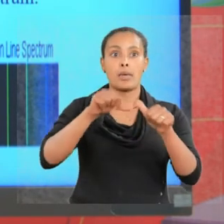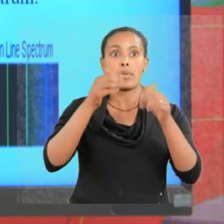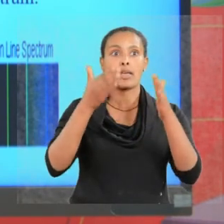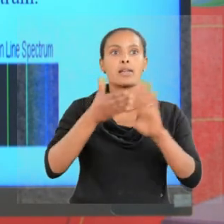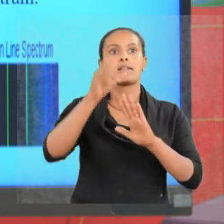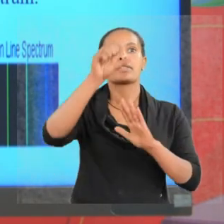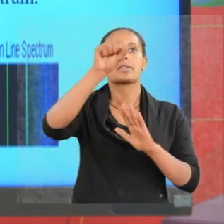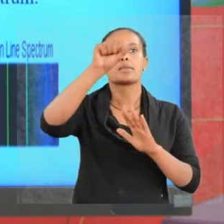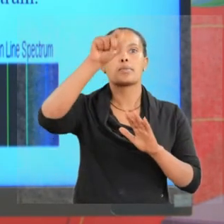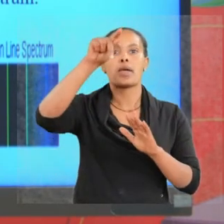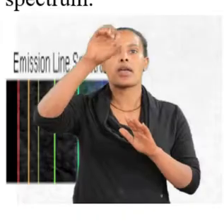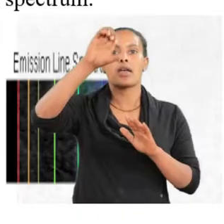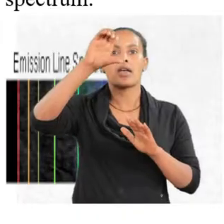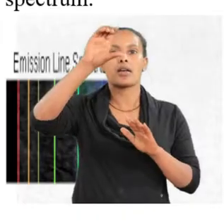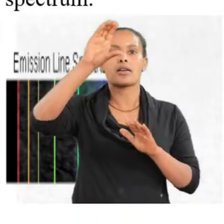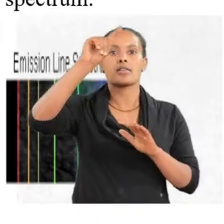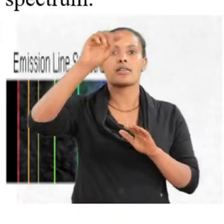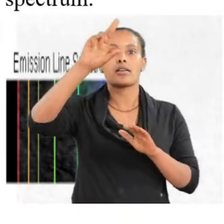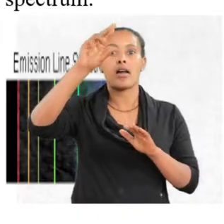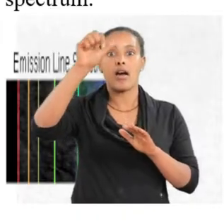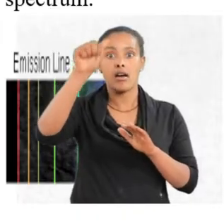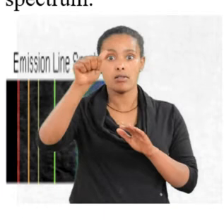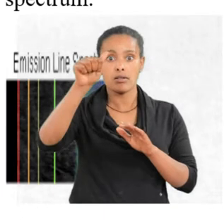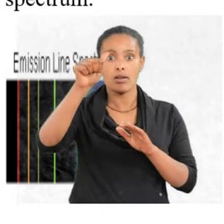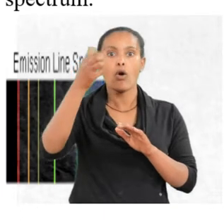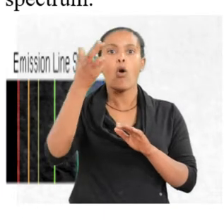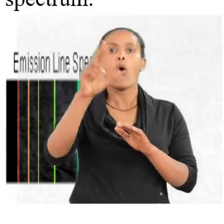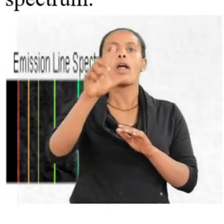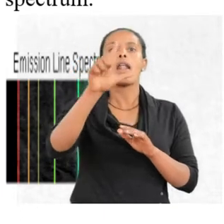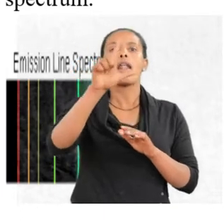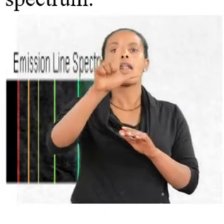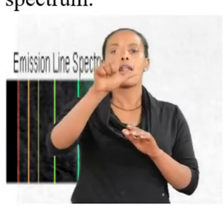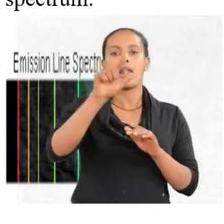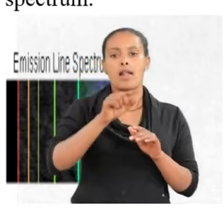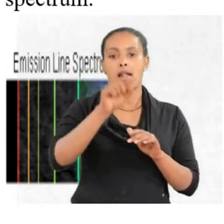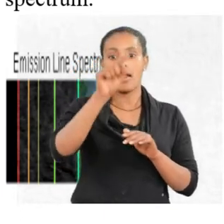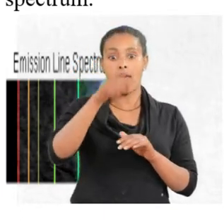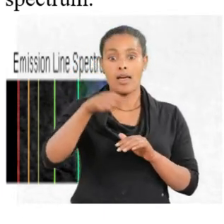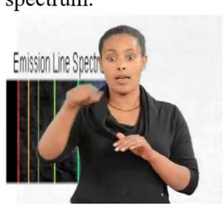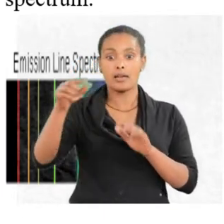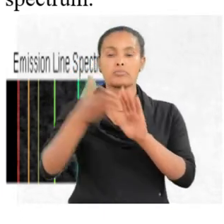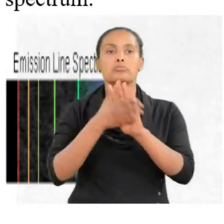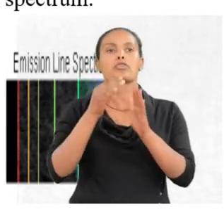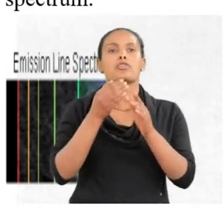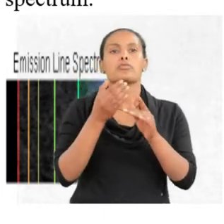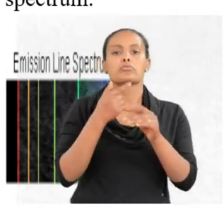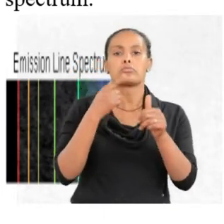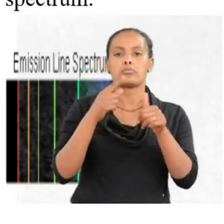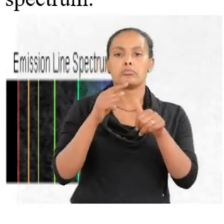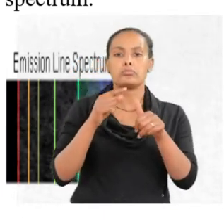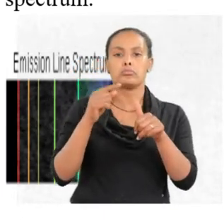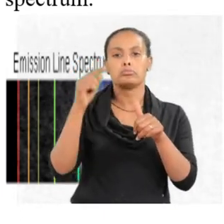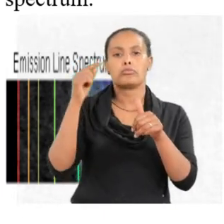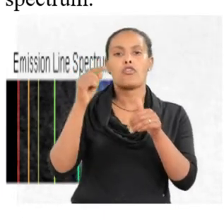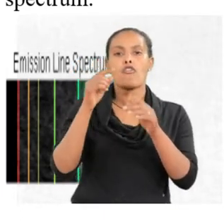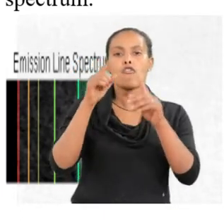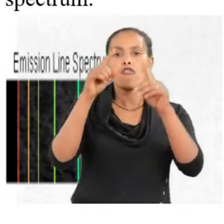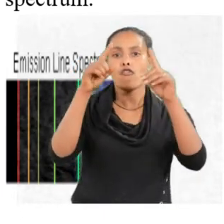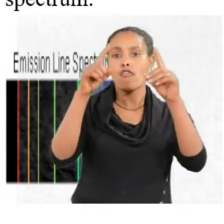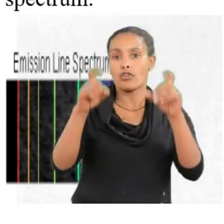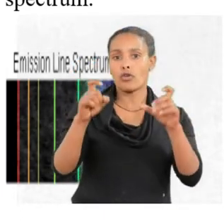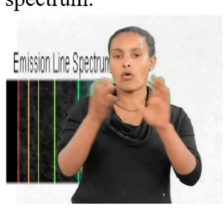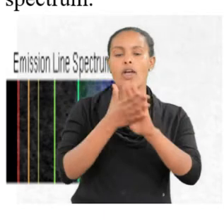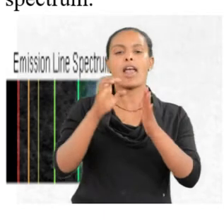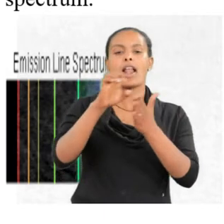spectrum. Atomic or line spectrum are produced from the emission of photons of